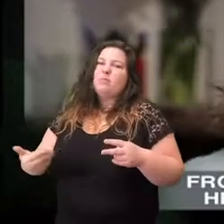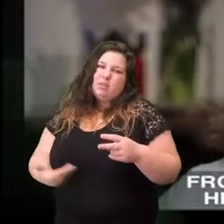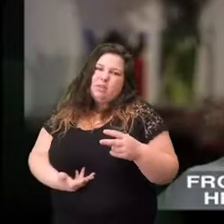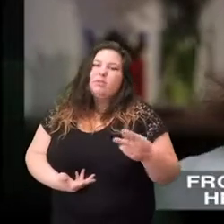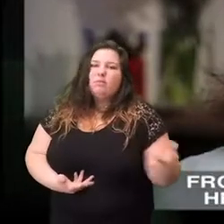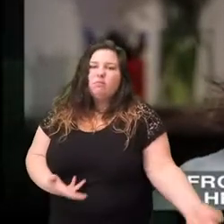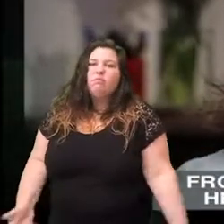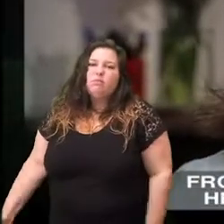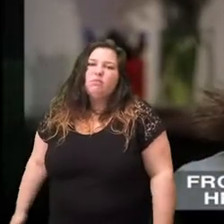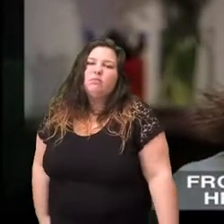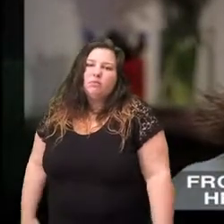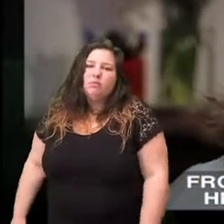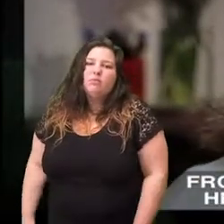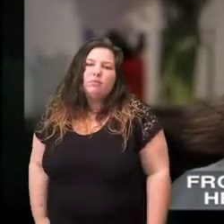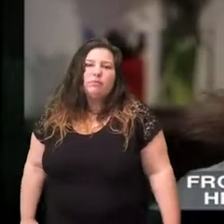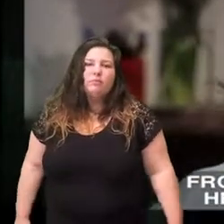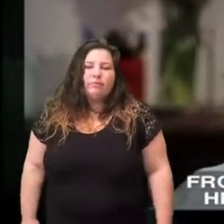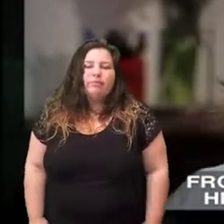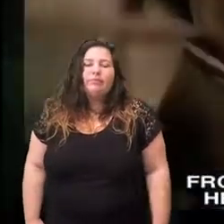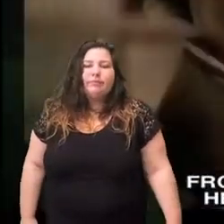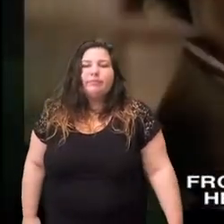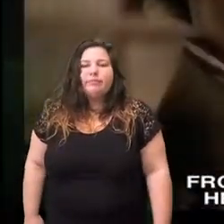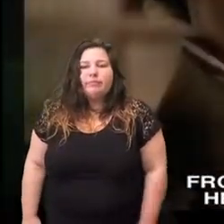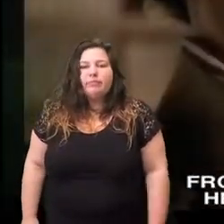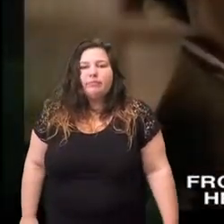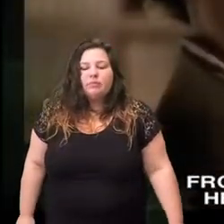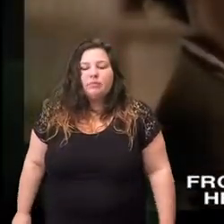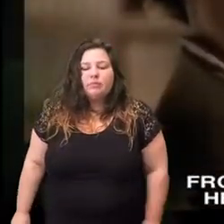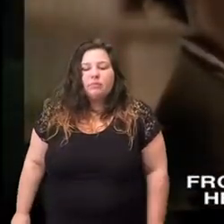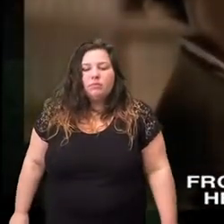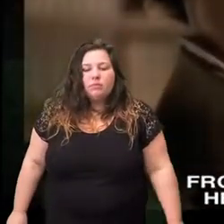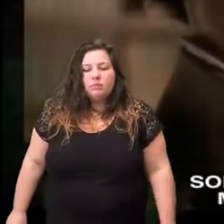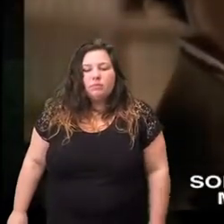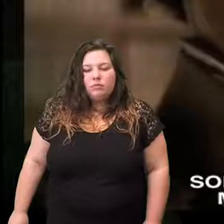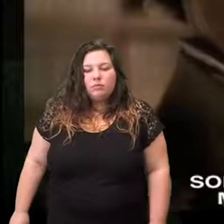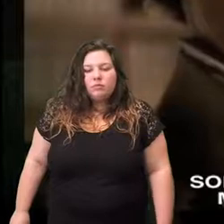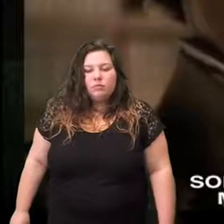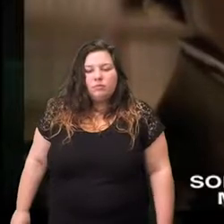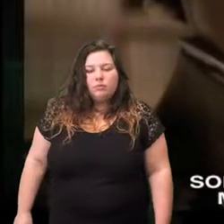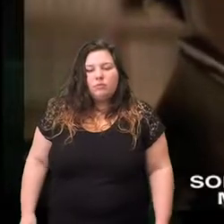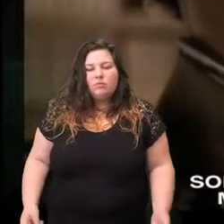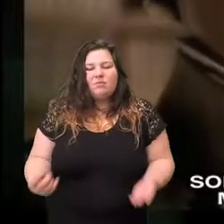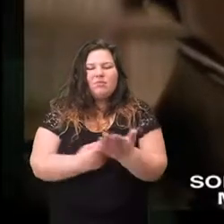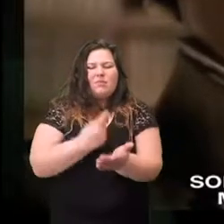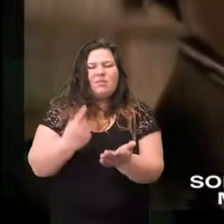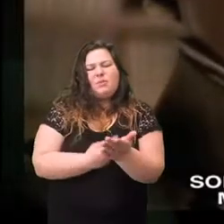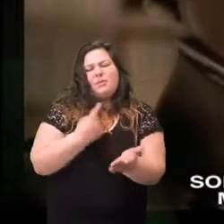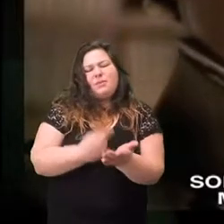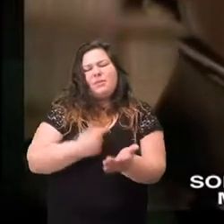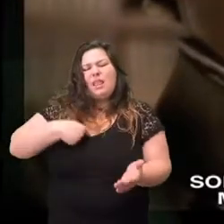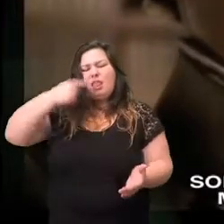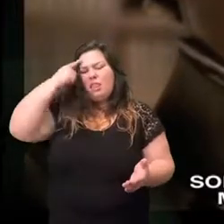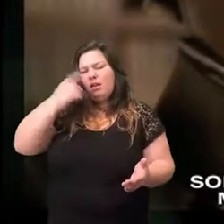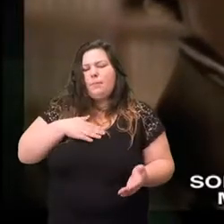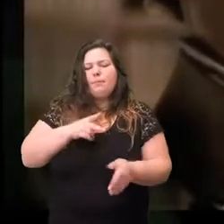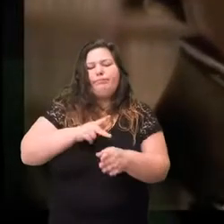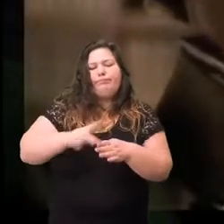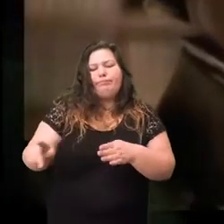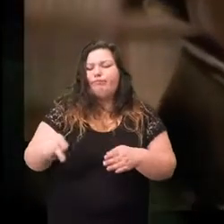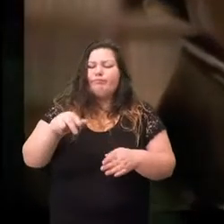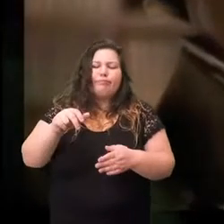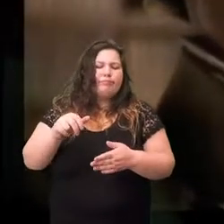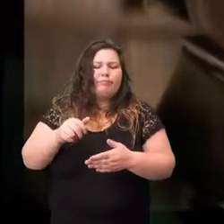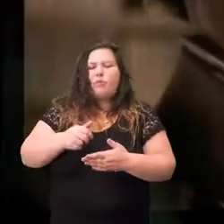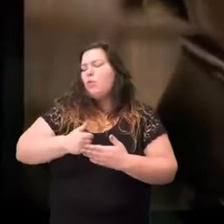brings eggs from one state to the other he's absolutely disgusted sometimes I think I'm wasting my time in public